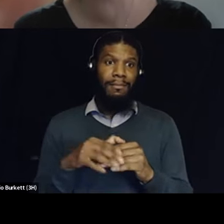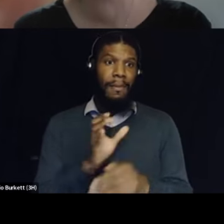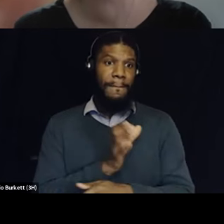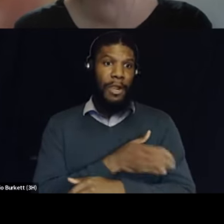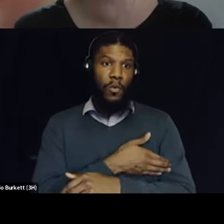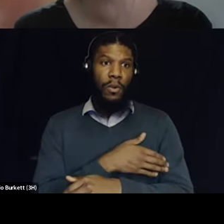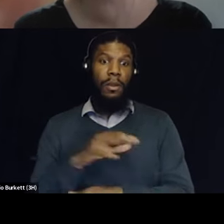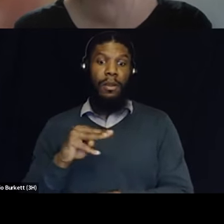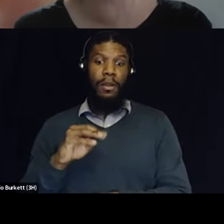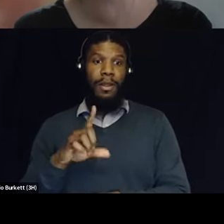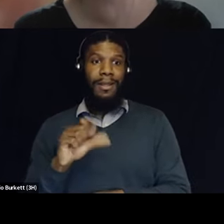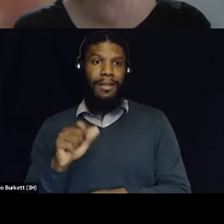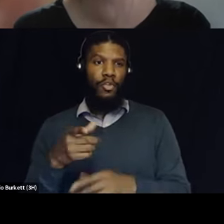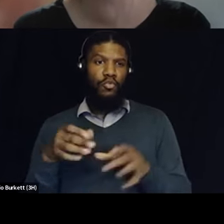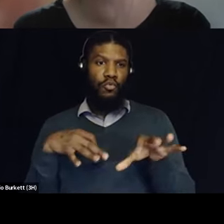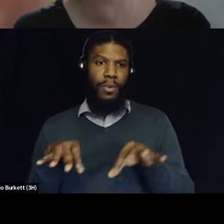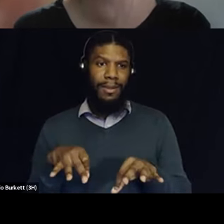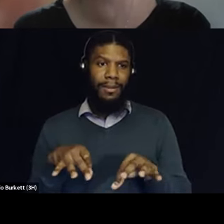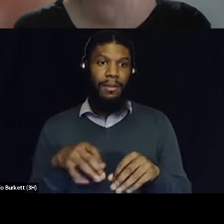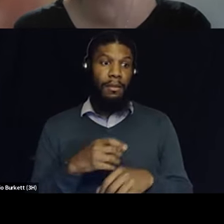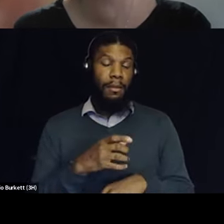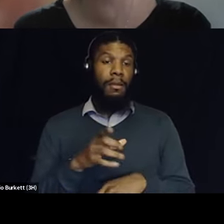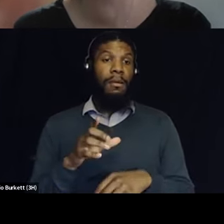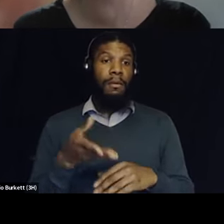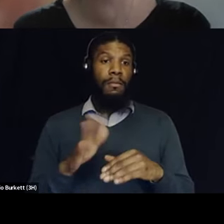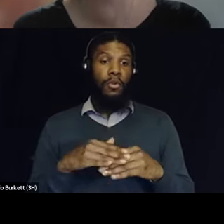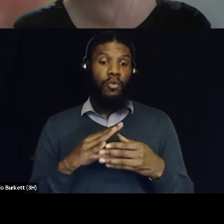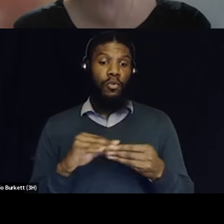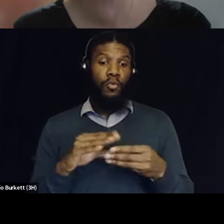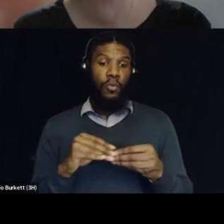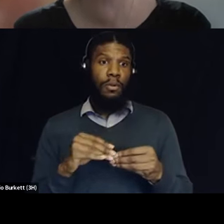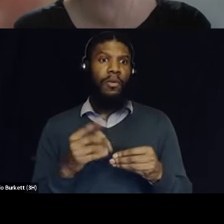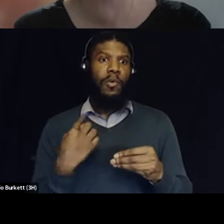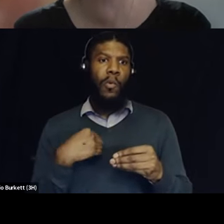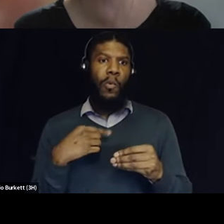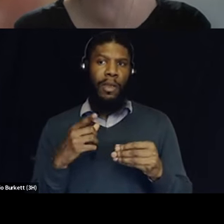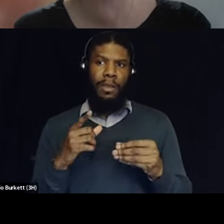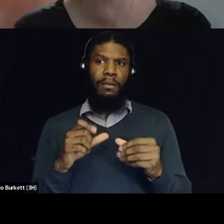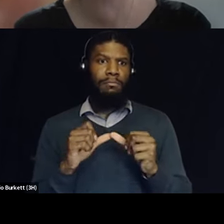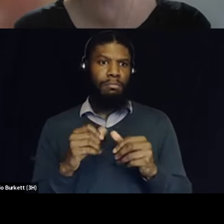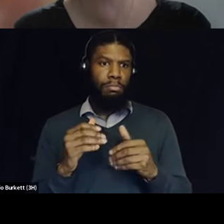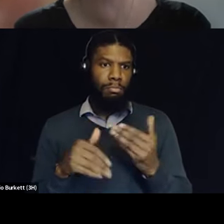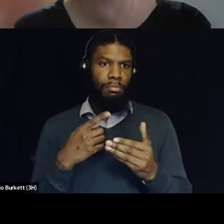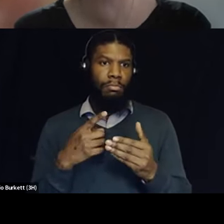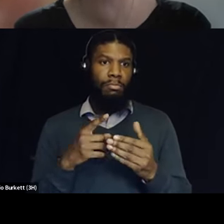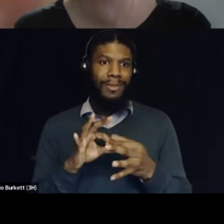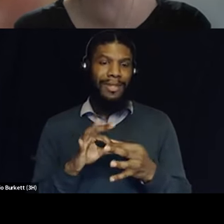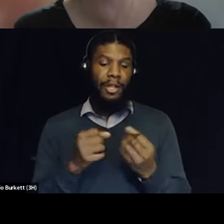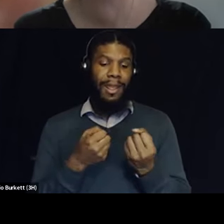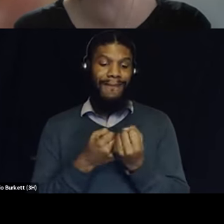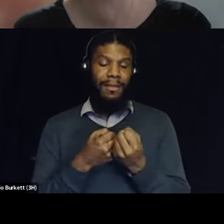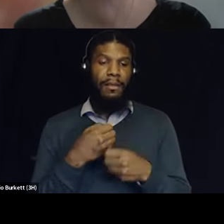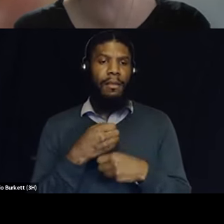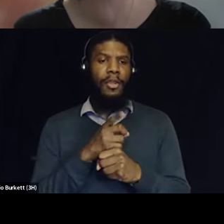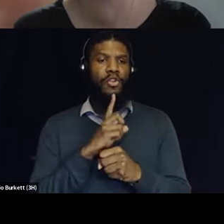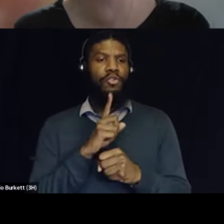on the power of the story we take it a step further in advocacy and making sure people understand the power of their